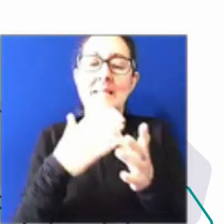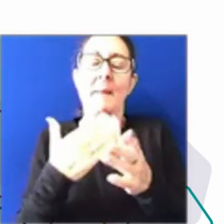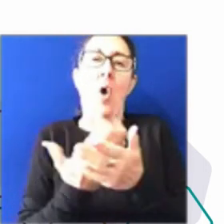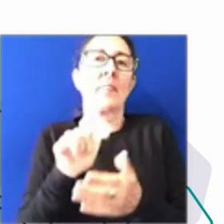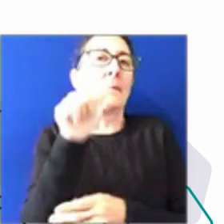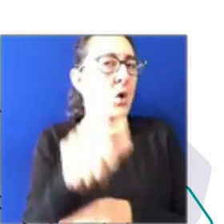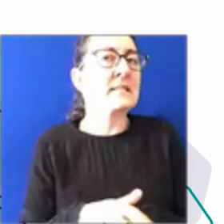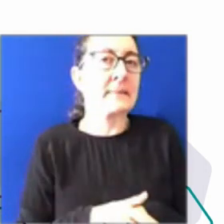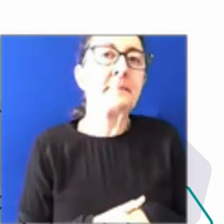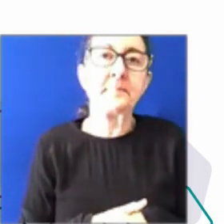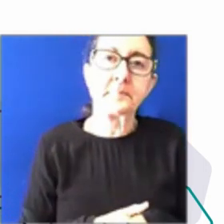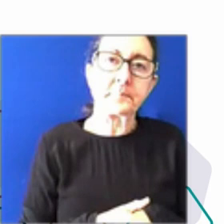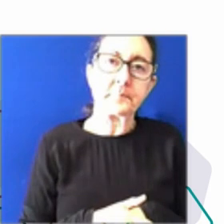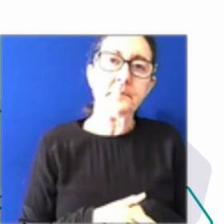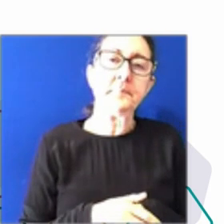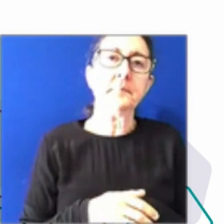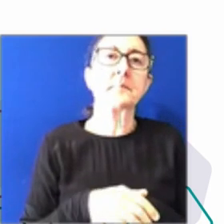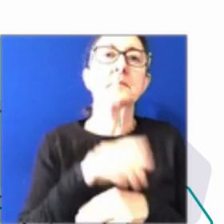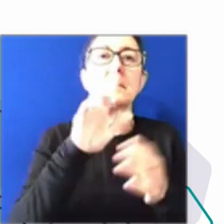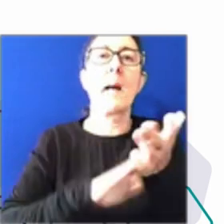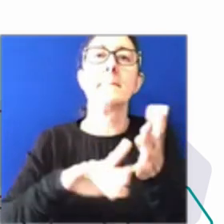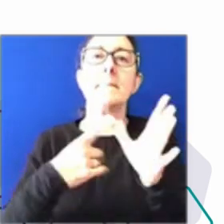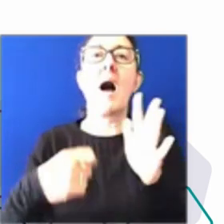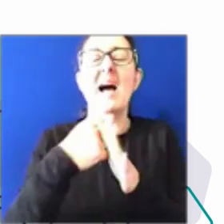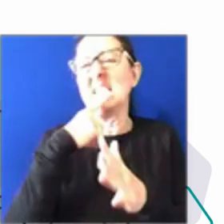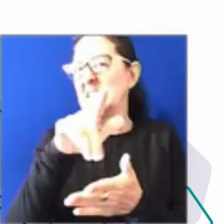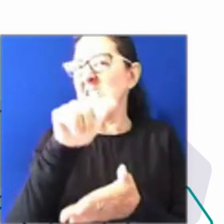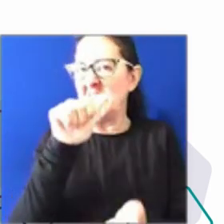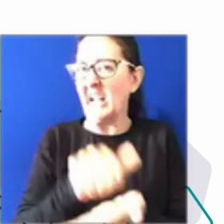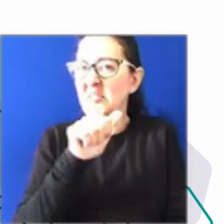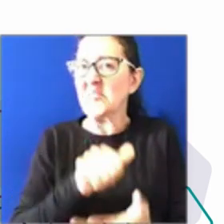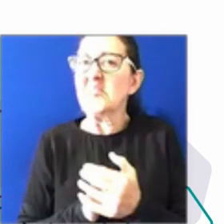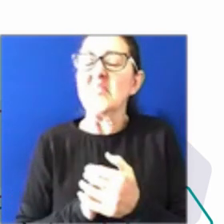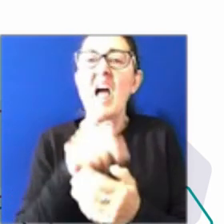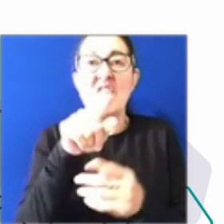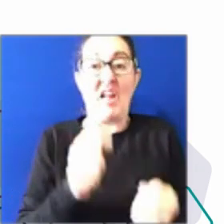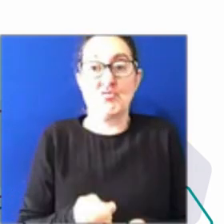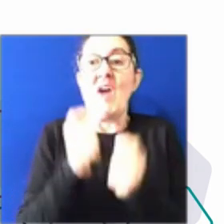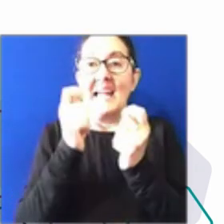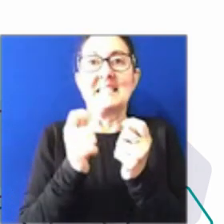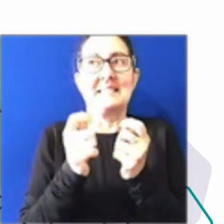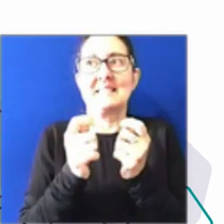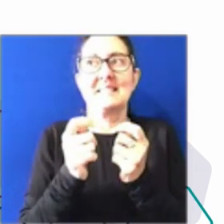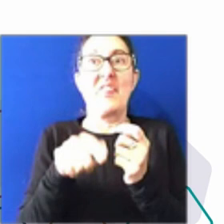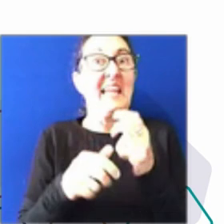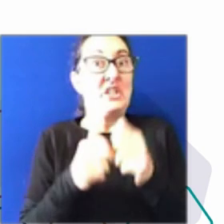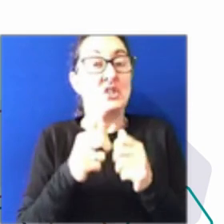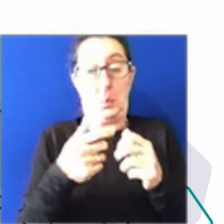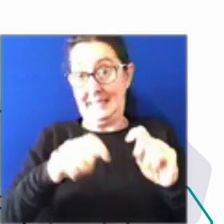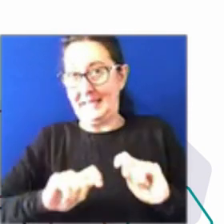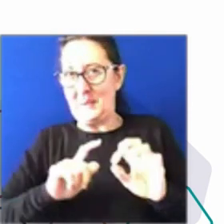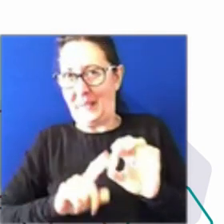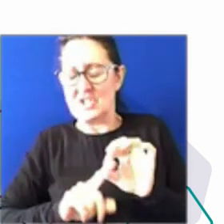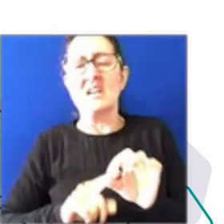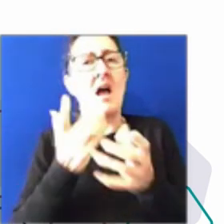Which is actually, because that raises then the issue, which is the next question. How is the APS